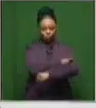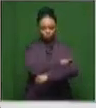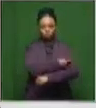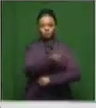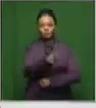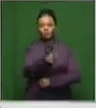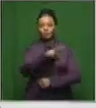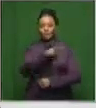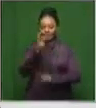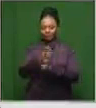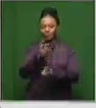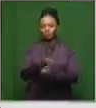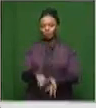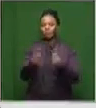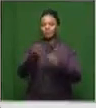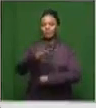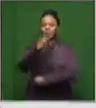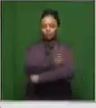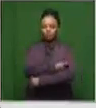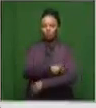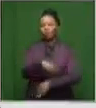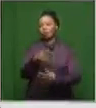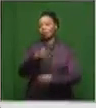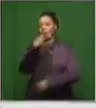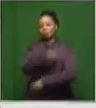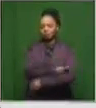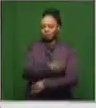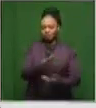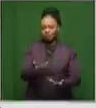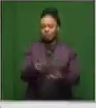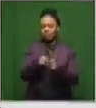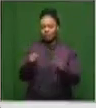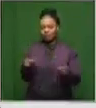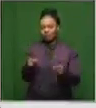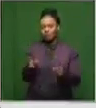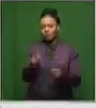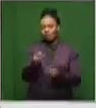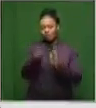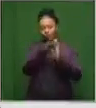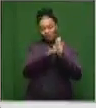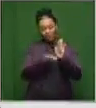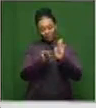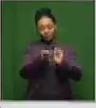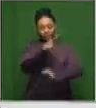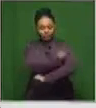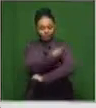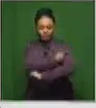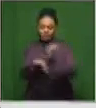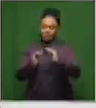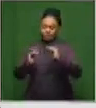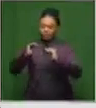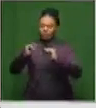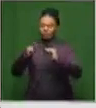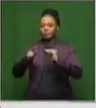same person a second time. Additionally, I should say that the cost of a vaccine program is probably equivalent to the cost of the